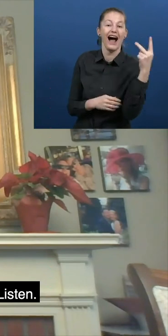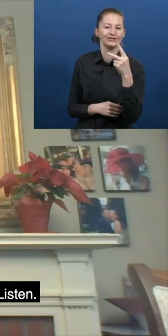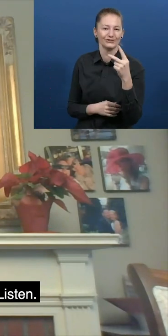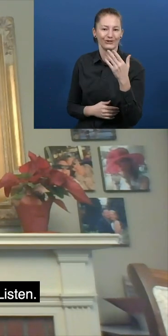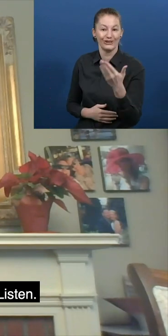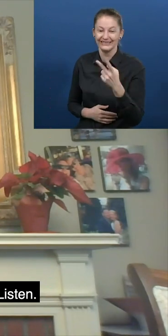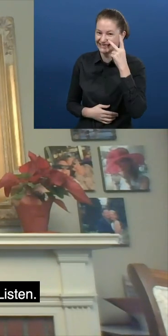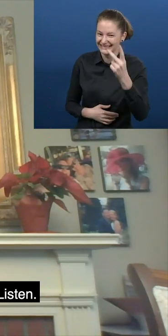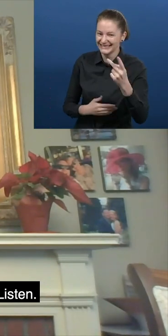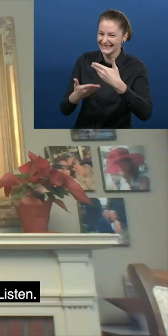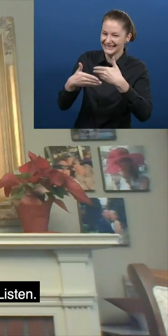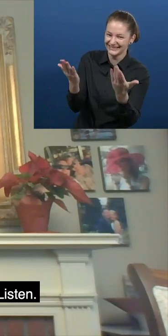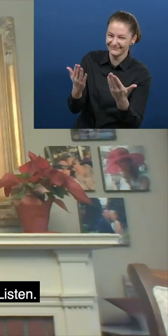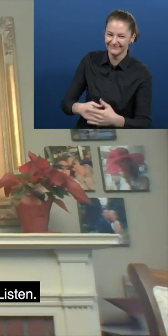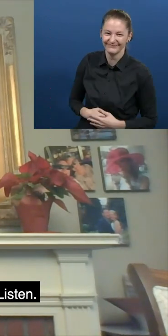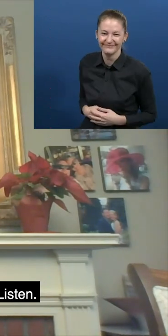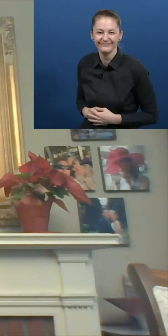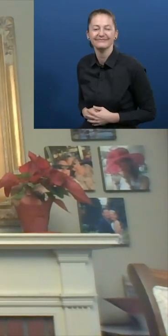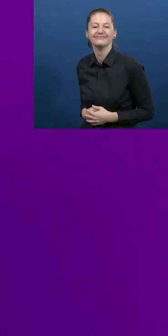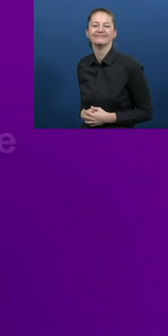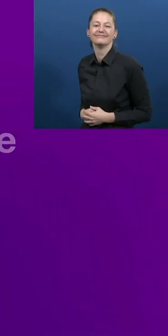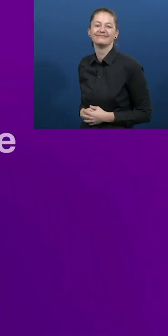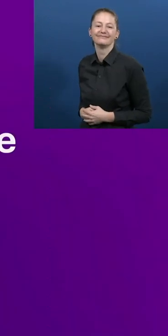Accenture and our clients. Listen.